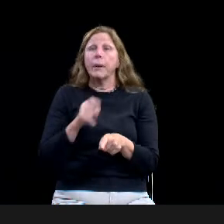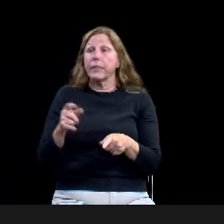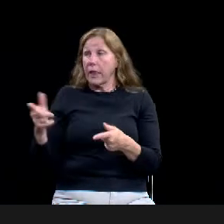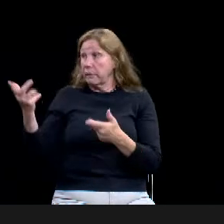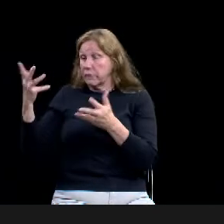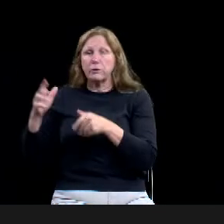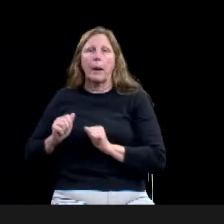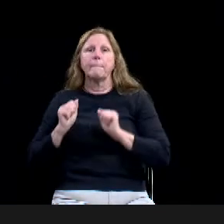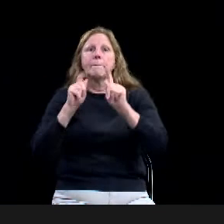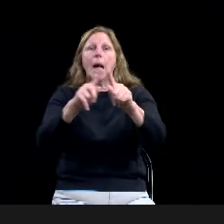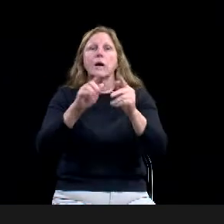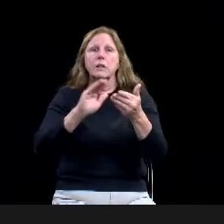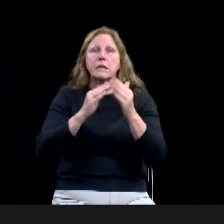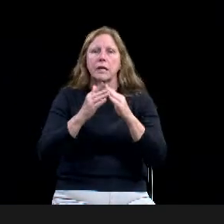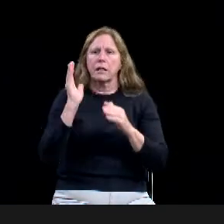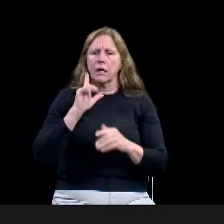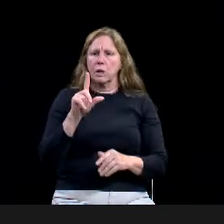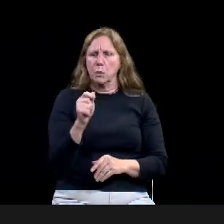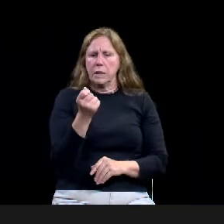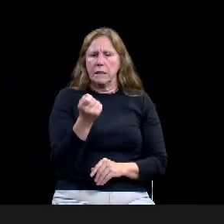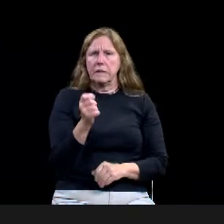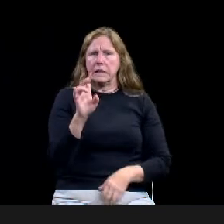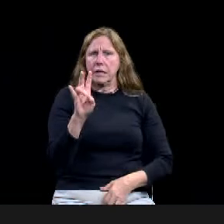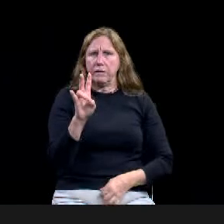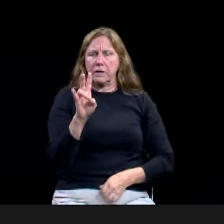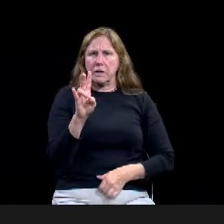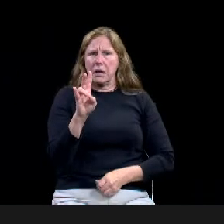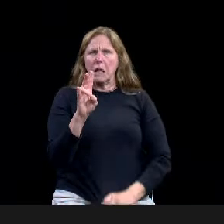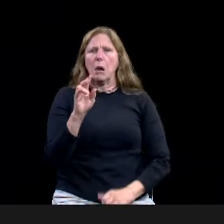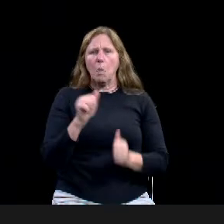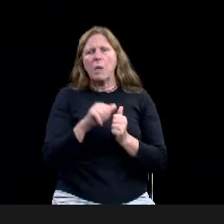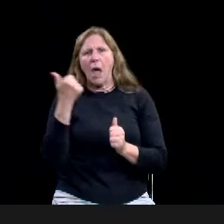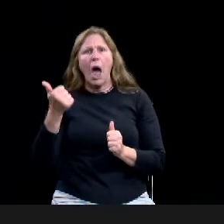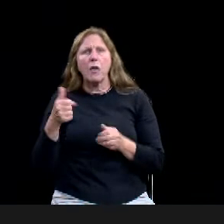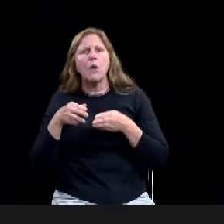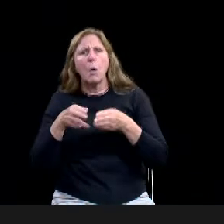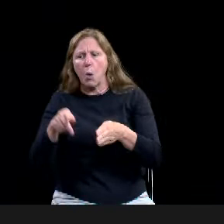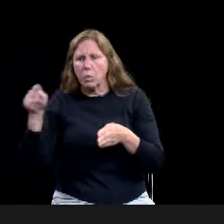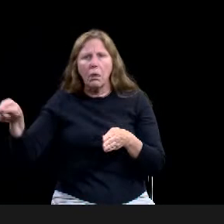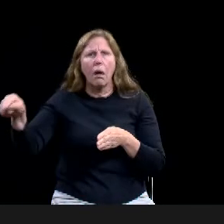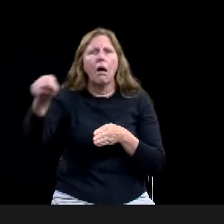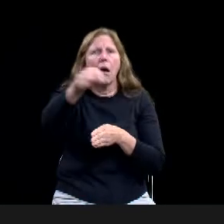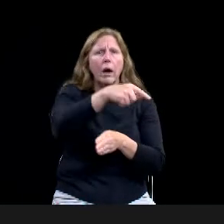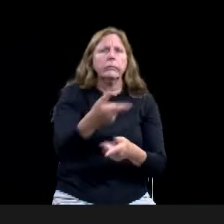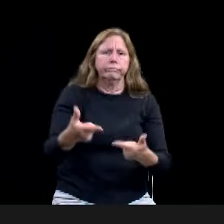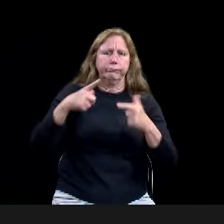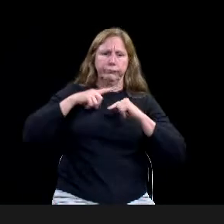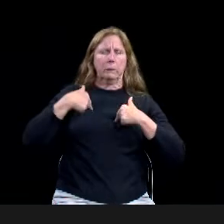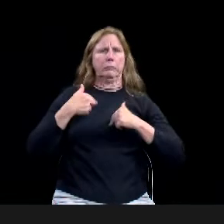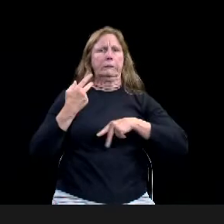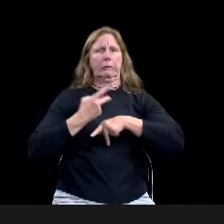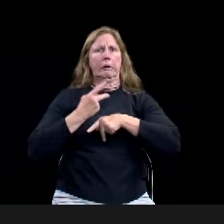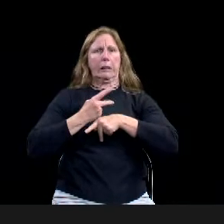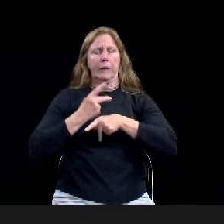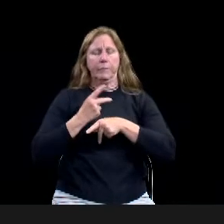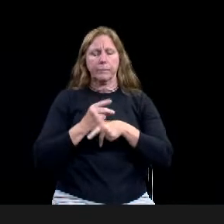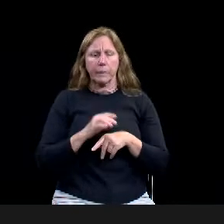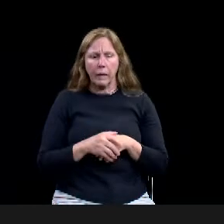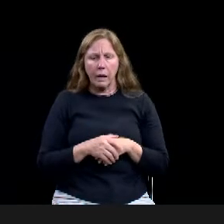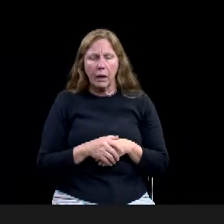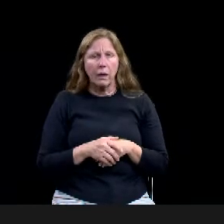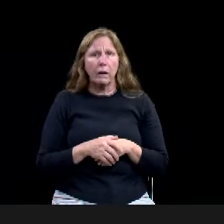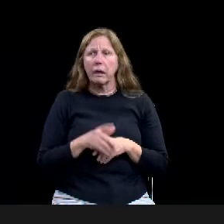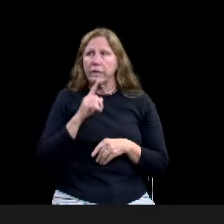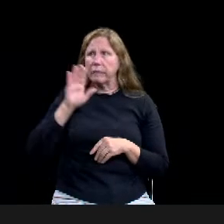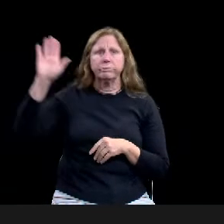weren't, uh, didn't make sense to be on the, the state, uh, uh, highway network and were turned back to the city. Uh, and now Baylor has come to